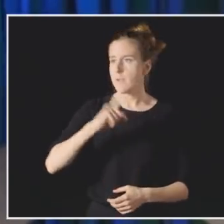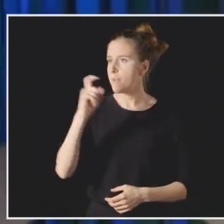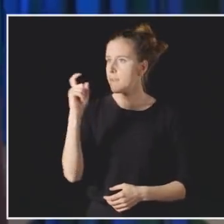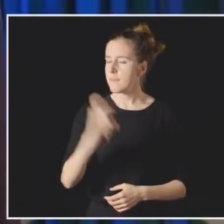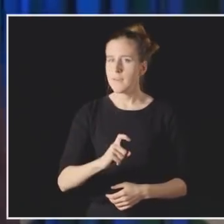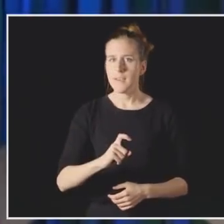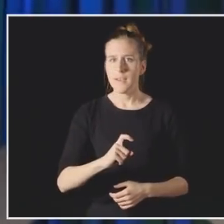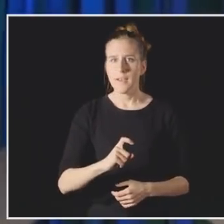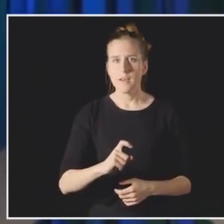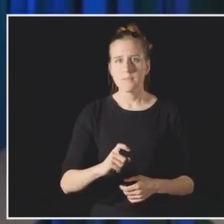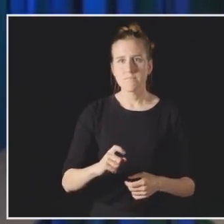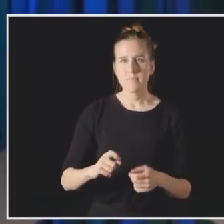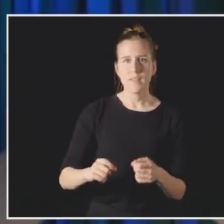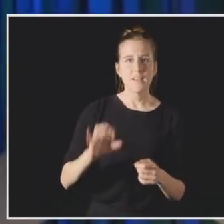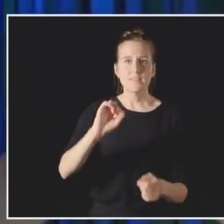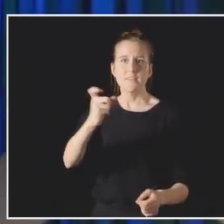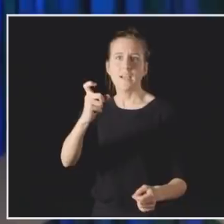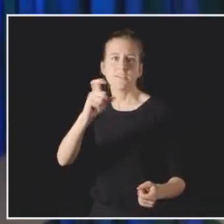shift.